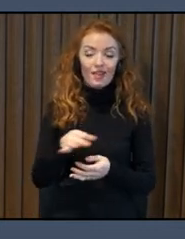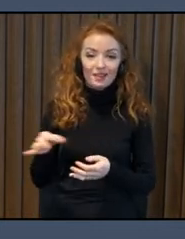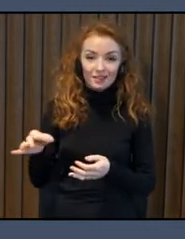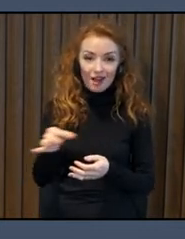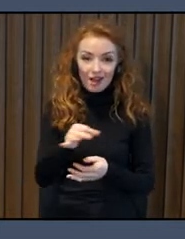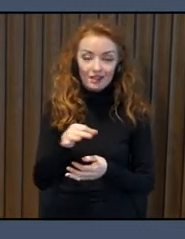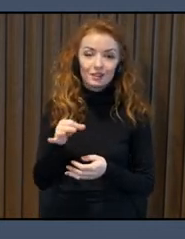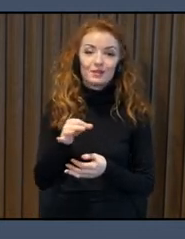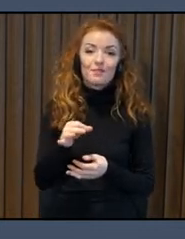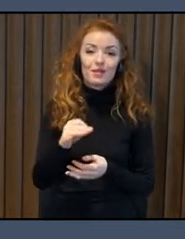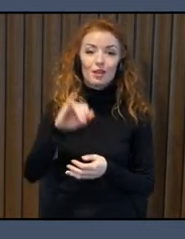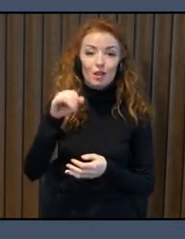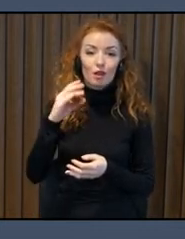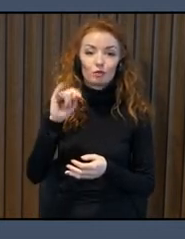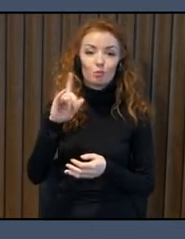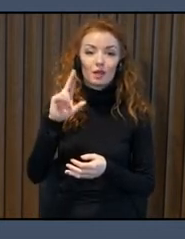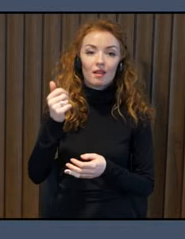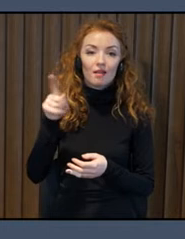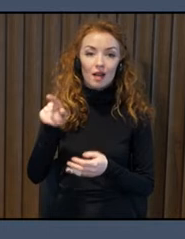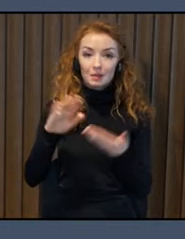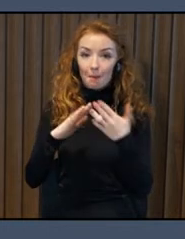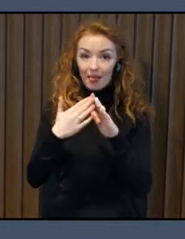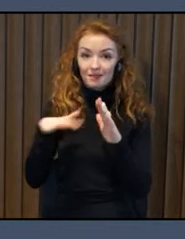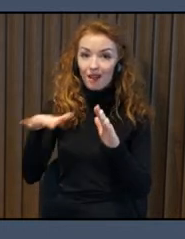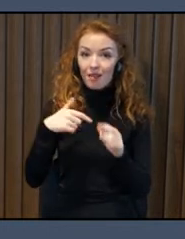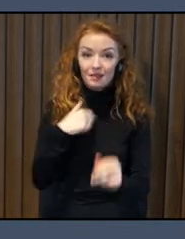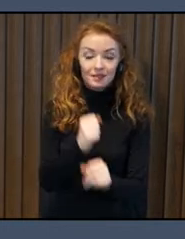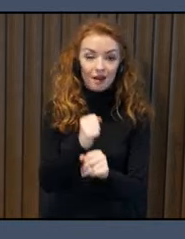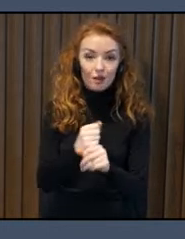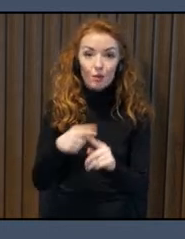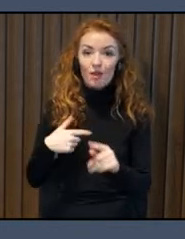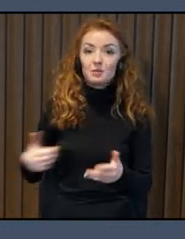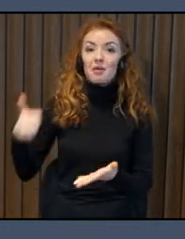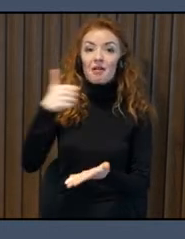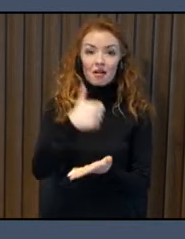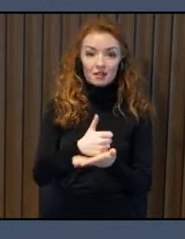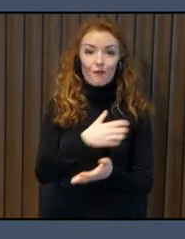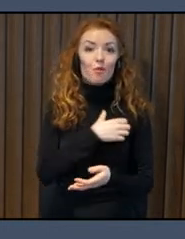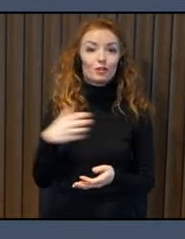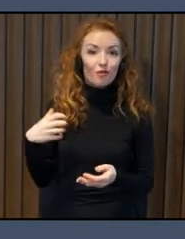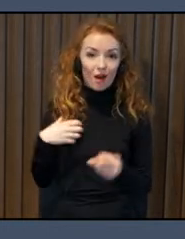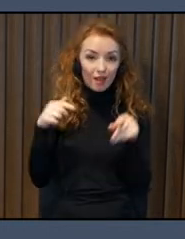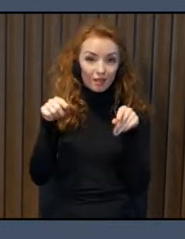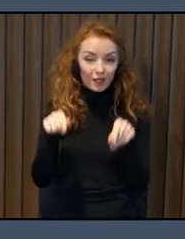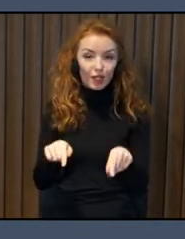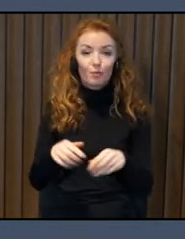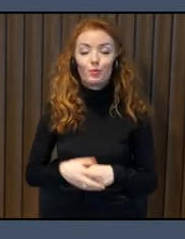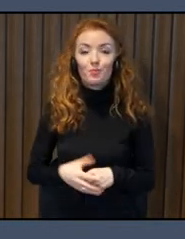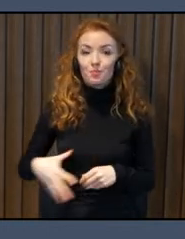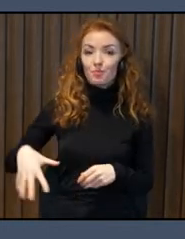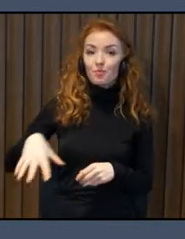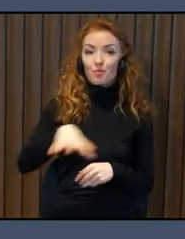town that won the award, and I'm represent from the municipality. So we want to give you a background about